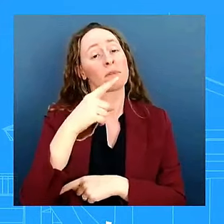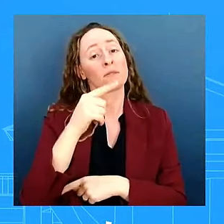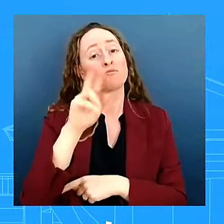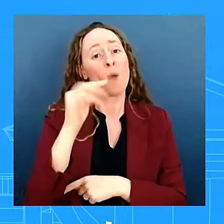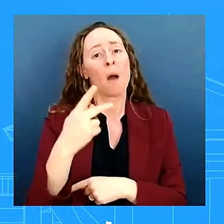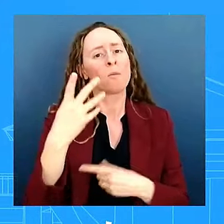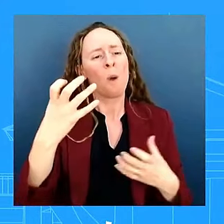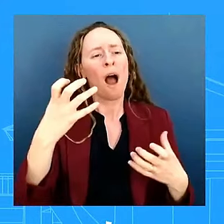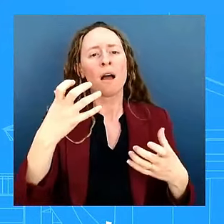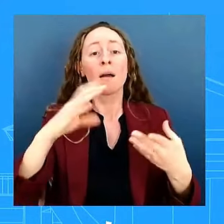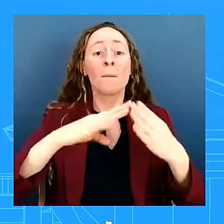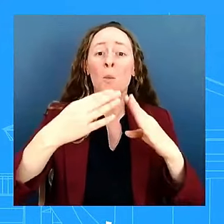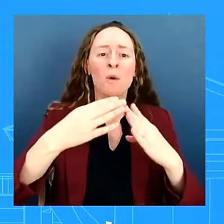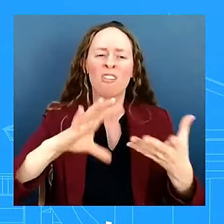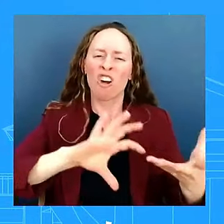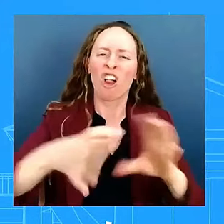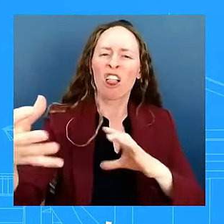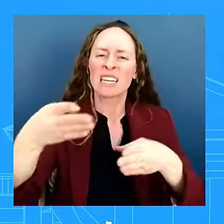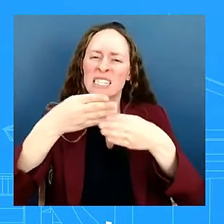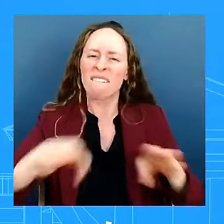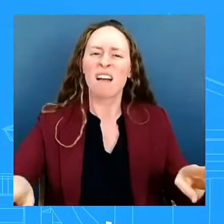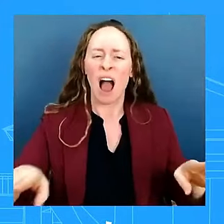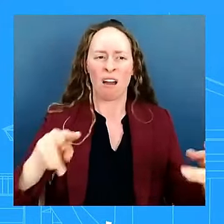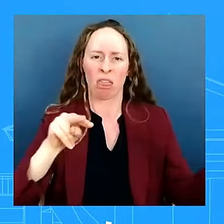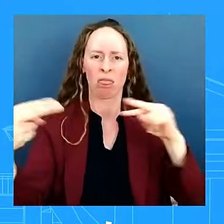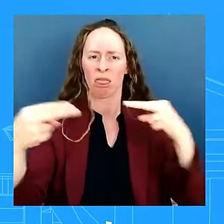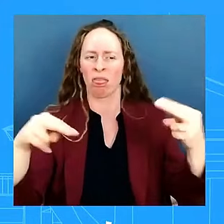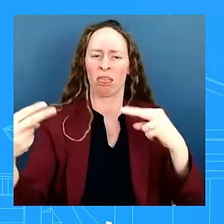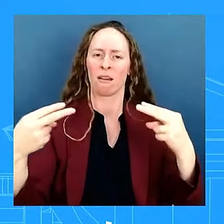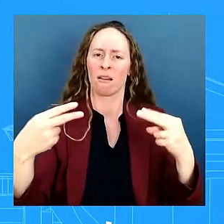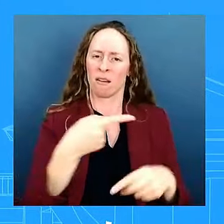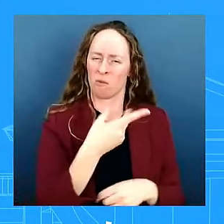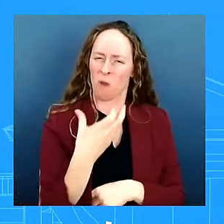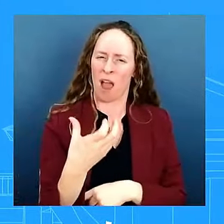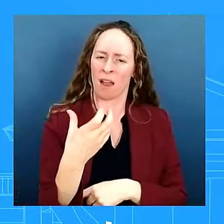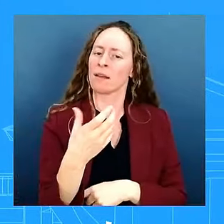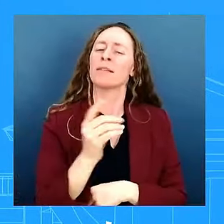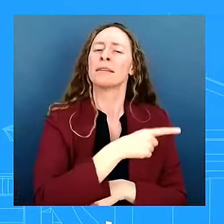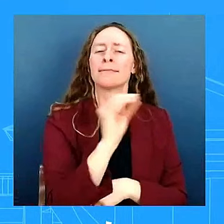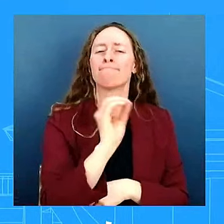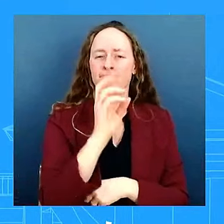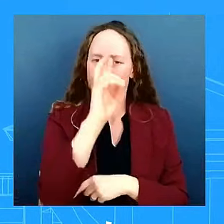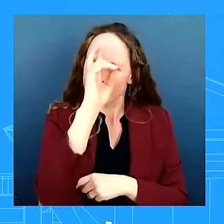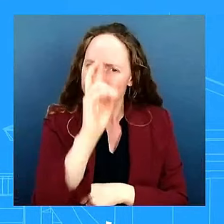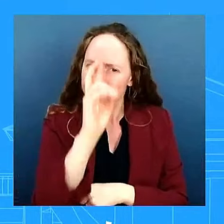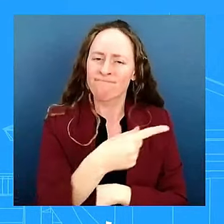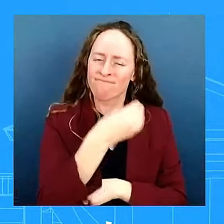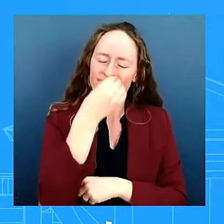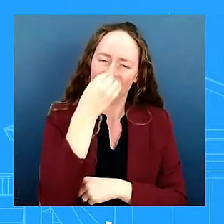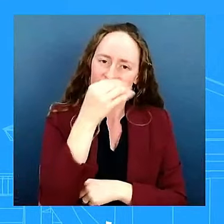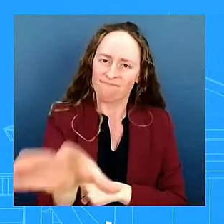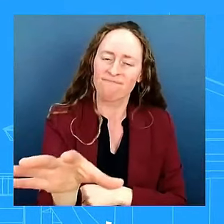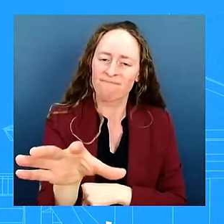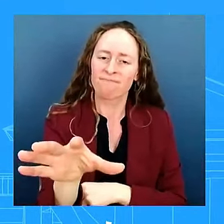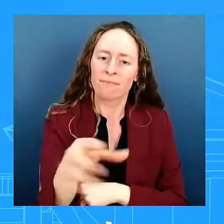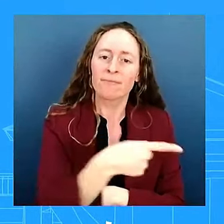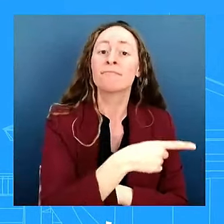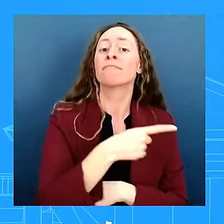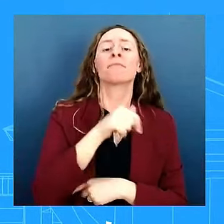disrespecting law enforcement and that is the opposite of what our country deserves uh it is